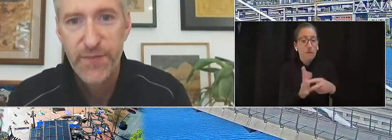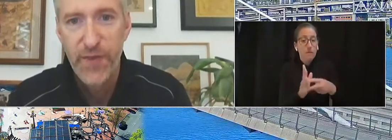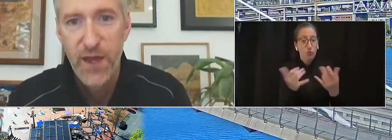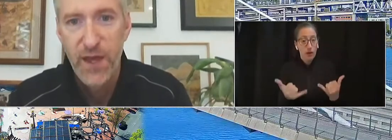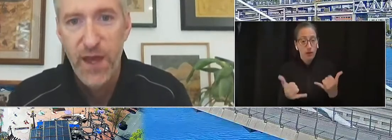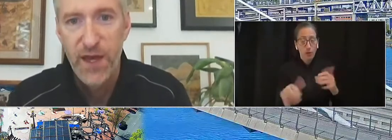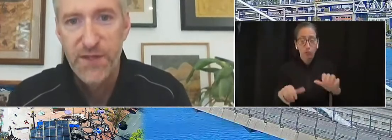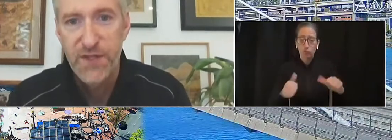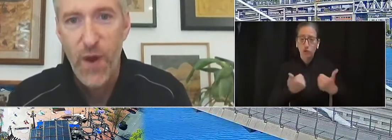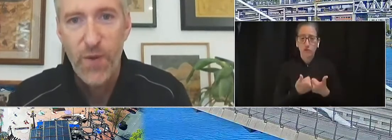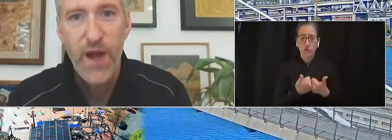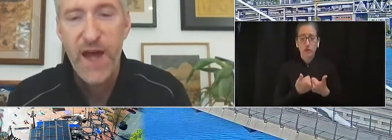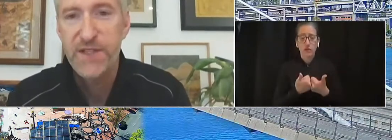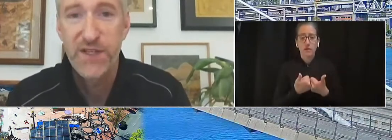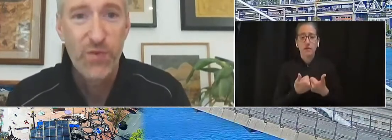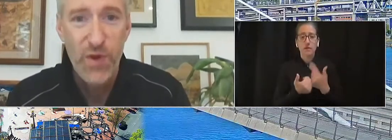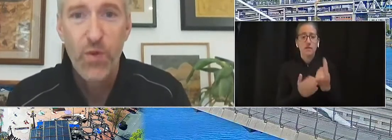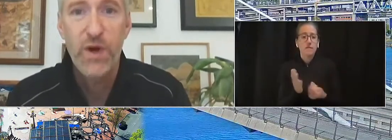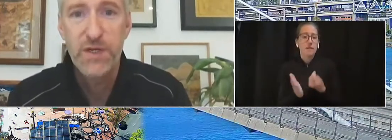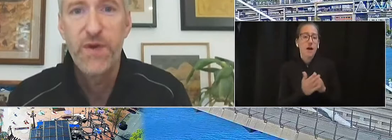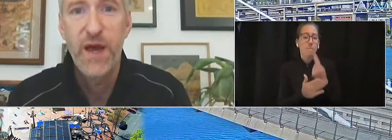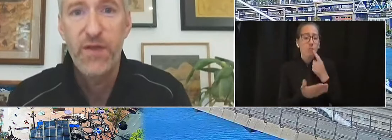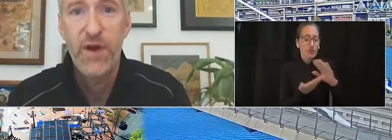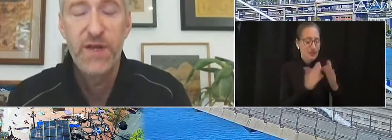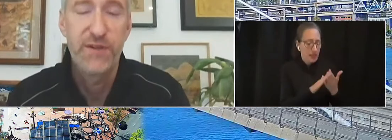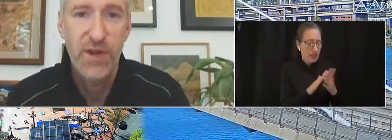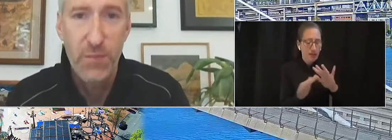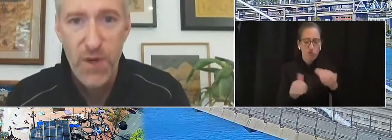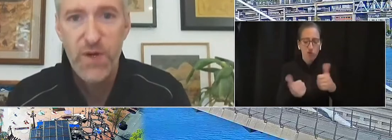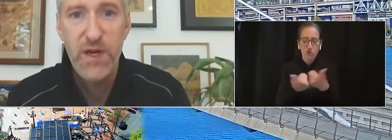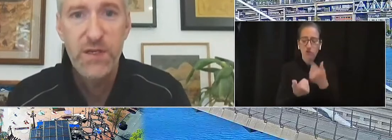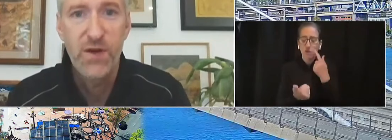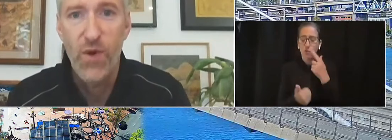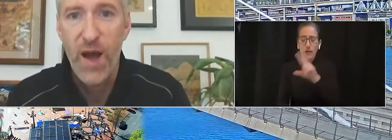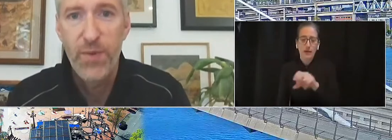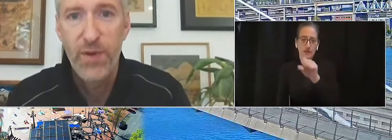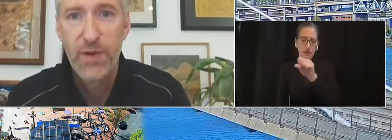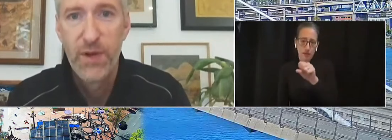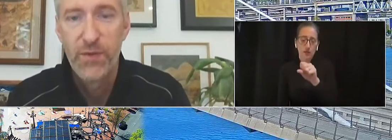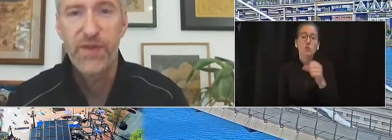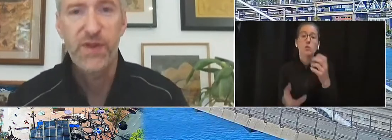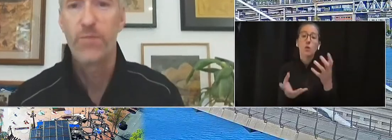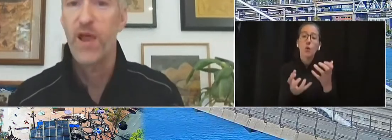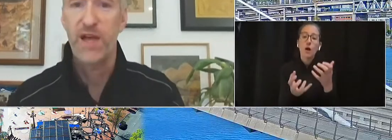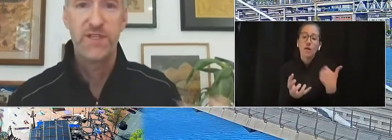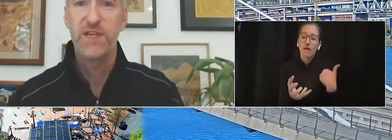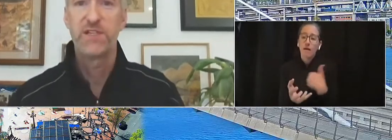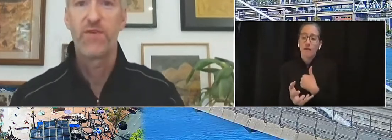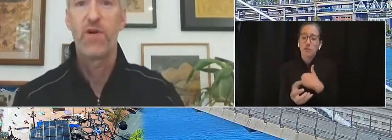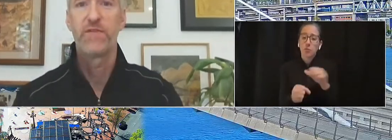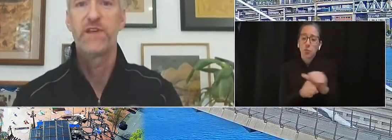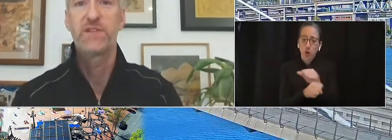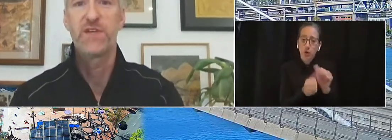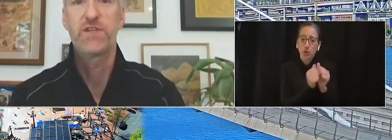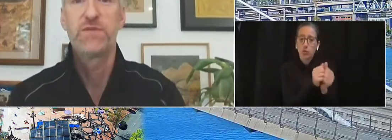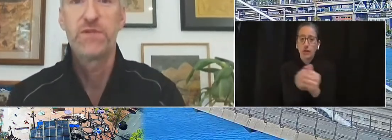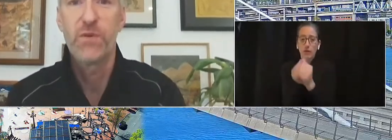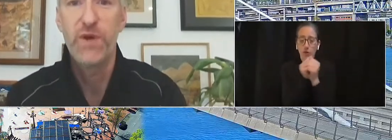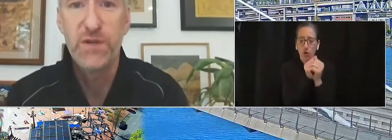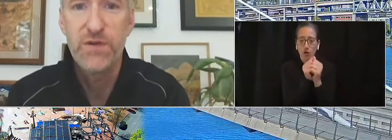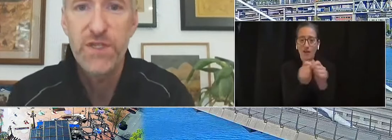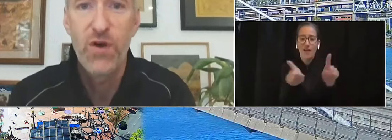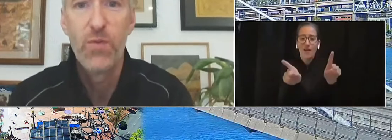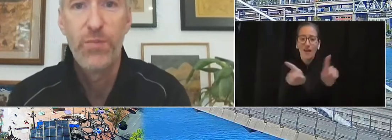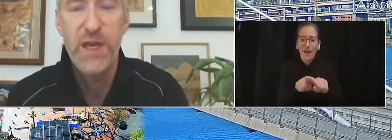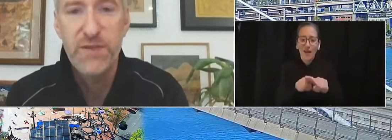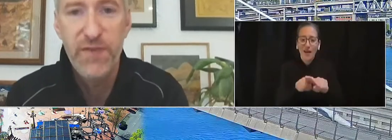States. And so I would ask if we work together as a community to grapple with the complexities of all of these issues